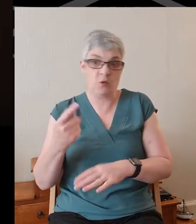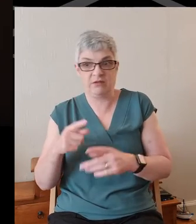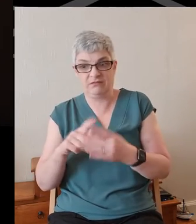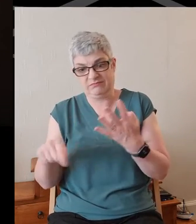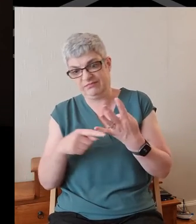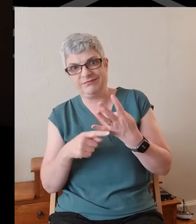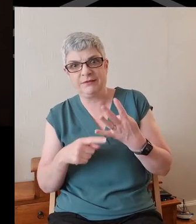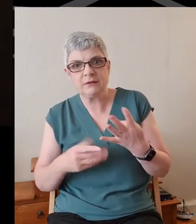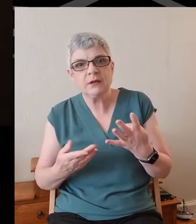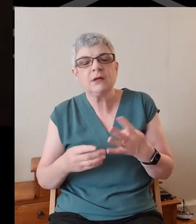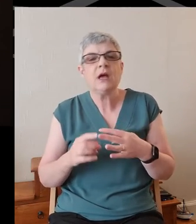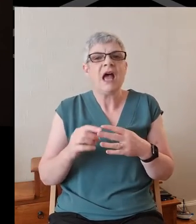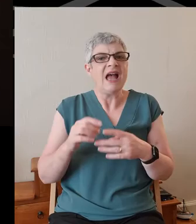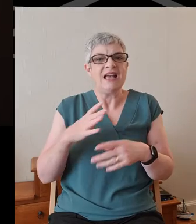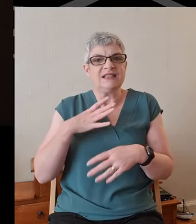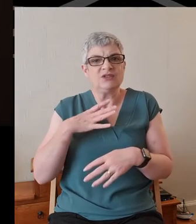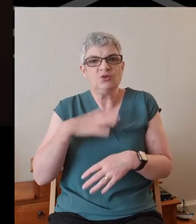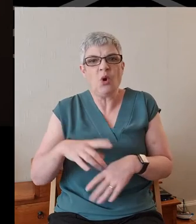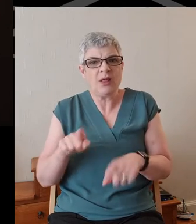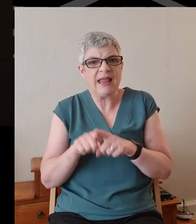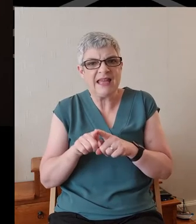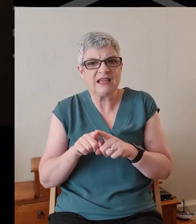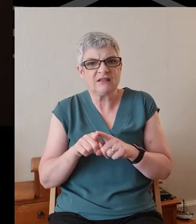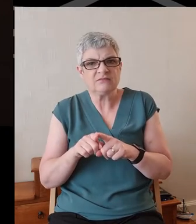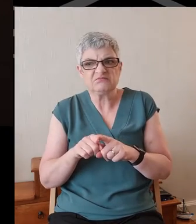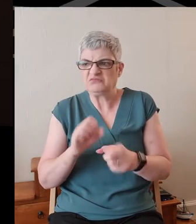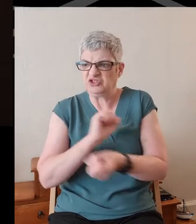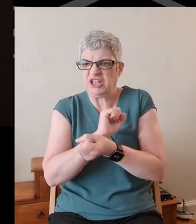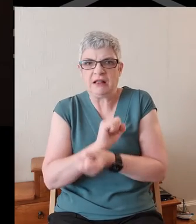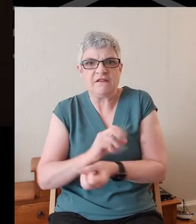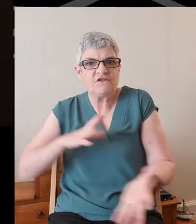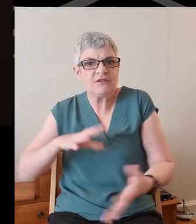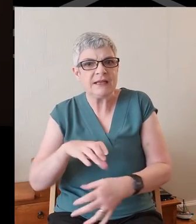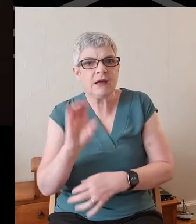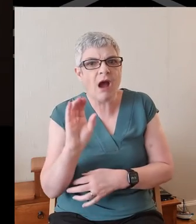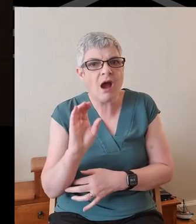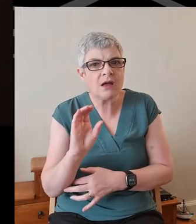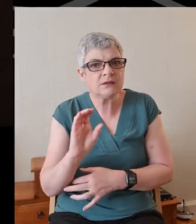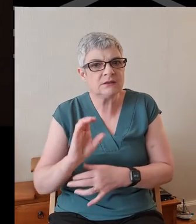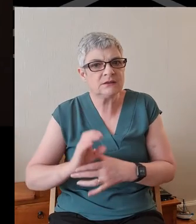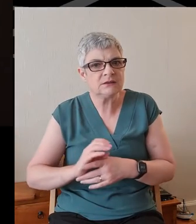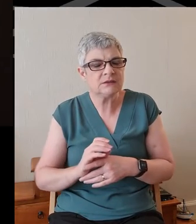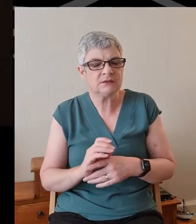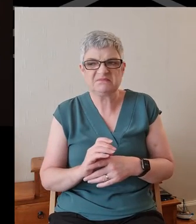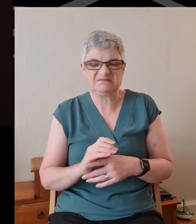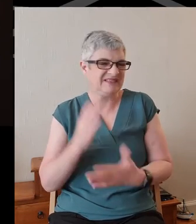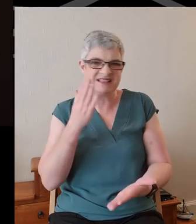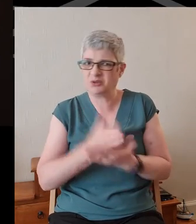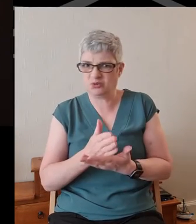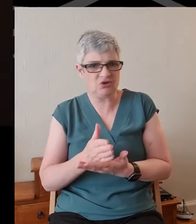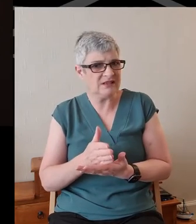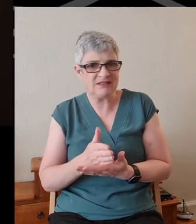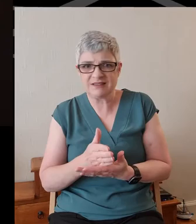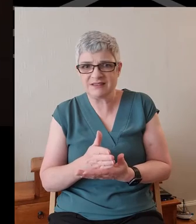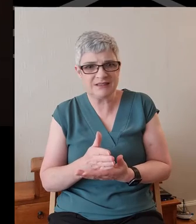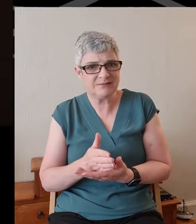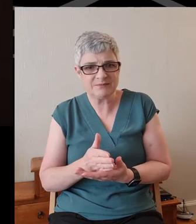Prayer's not a get-out-of-jail-free card. That's not trusting.